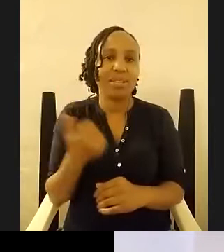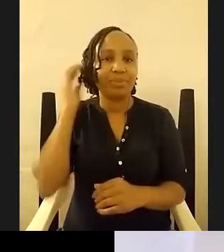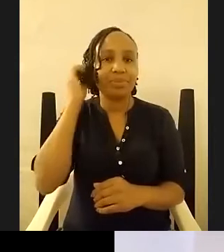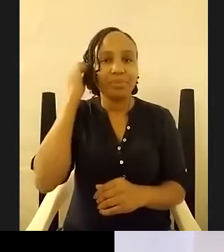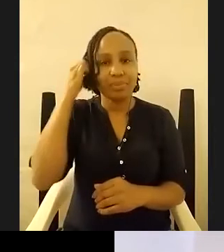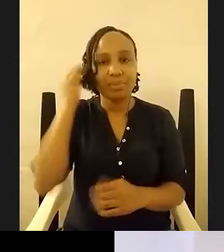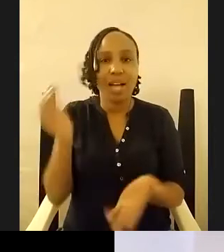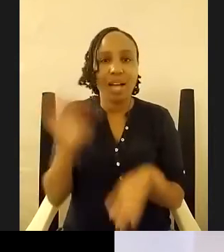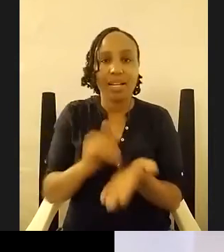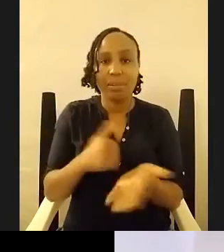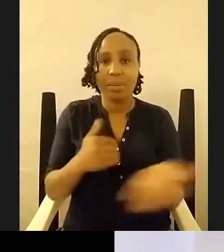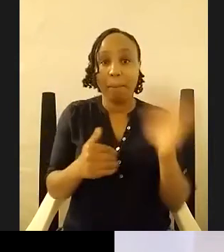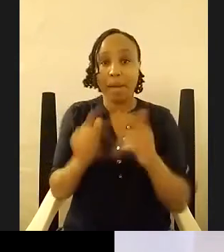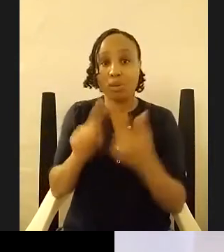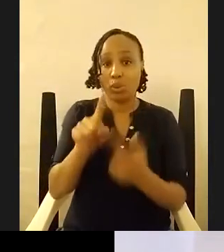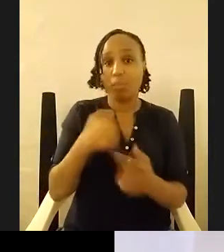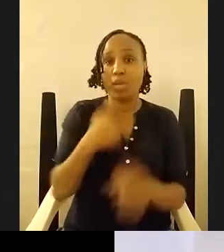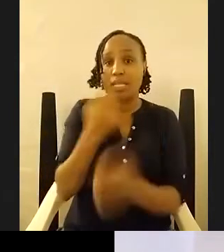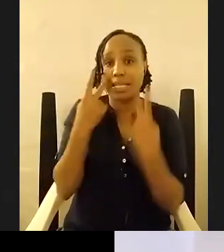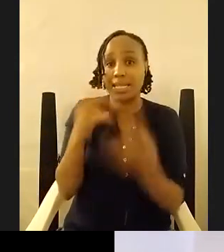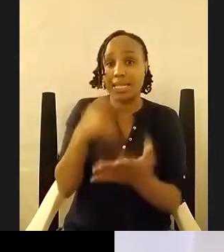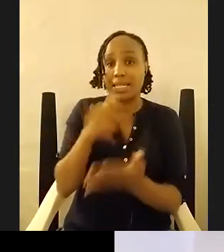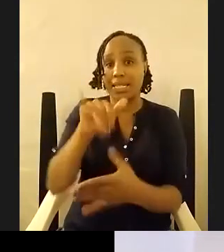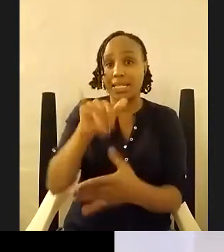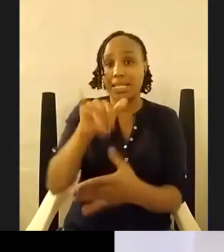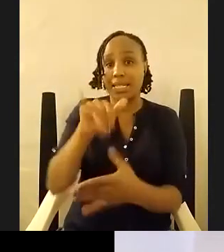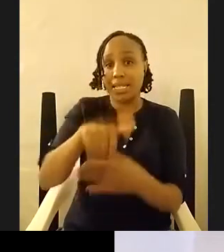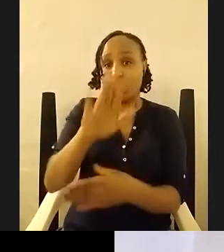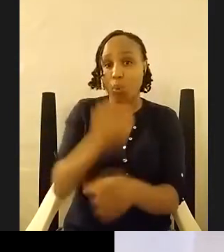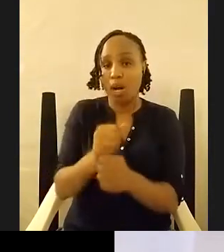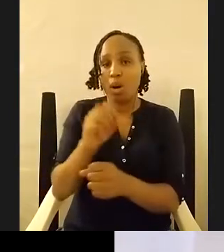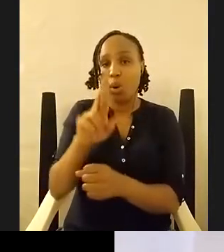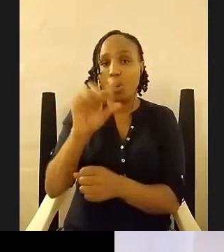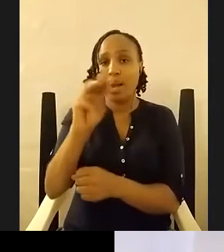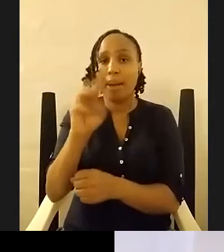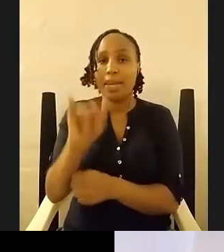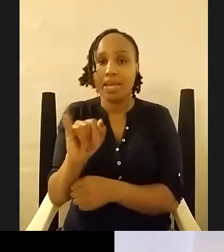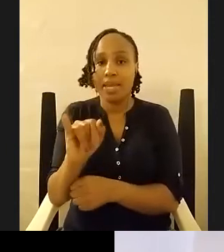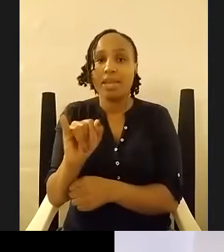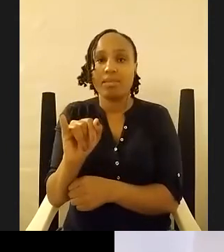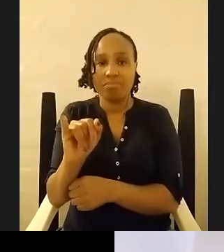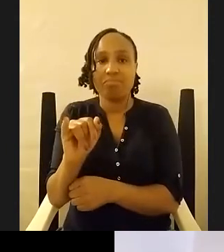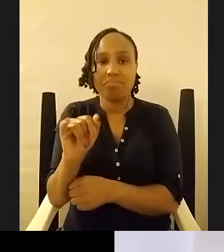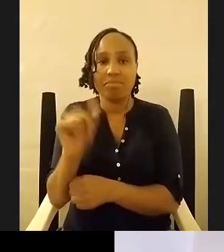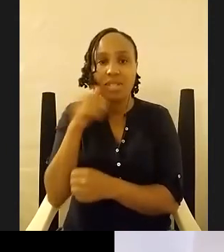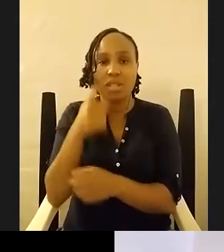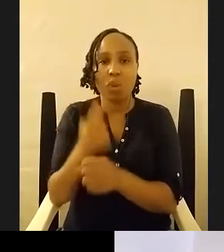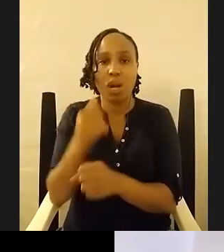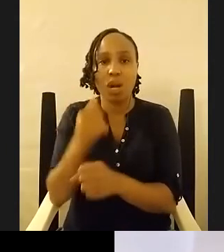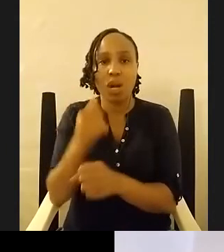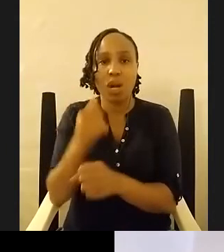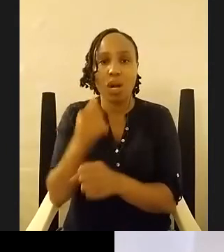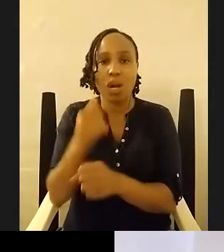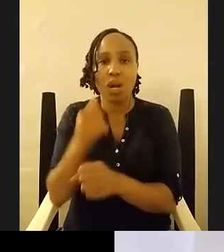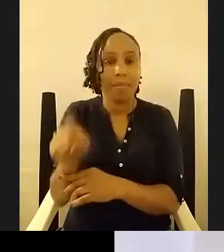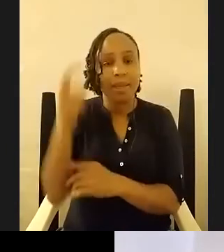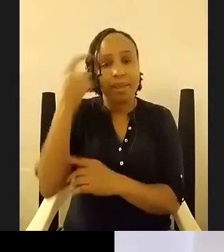in your work especially origami which was interesting the first bit of work that i got from you is i think there's this desperate desire not